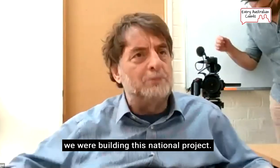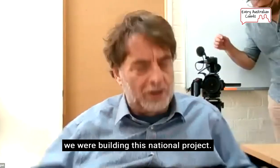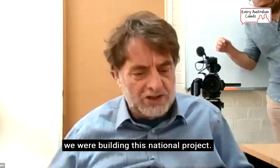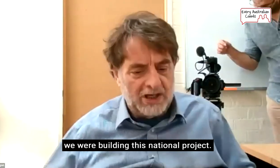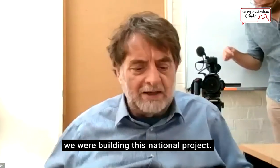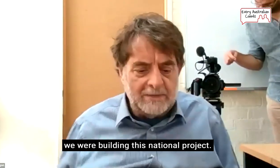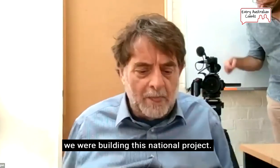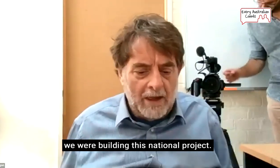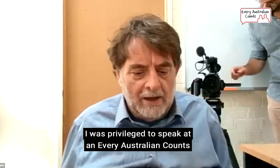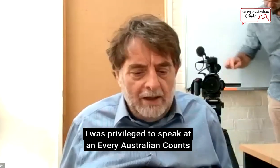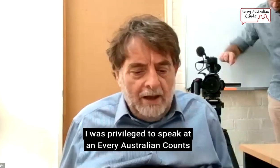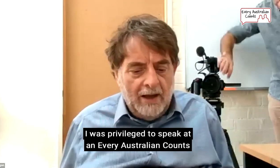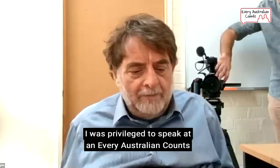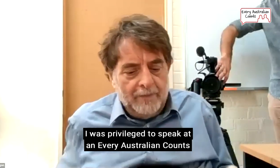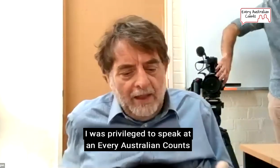national project.